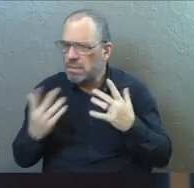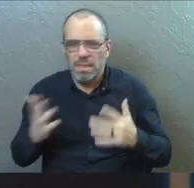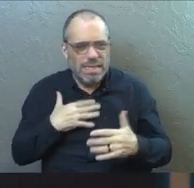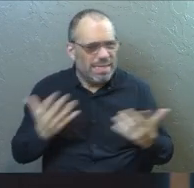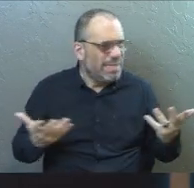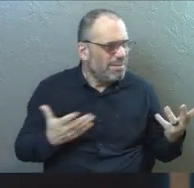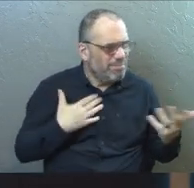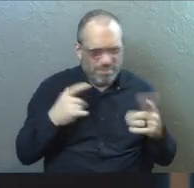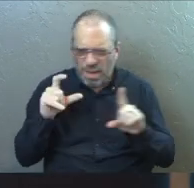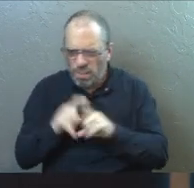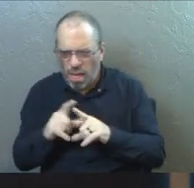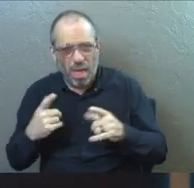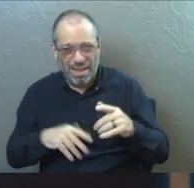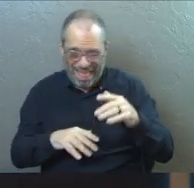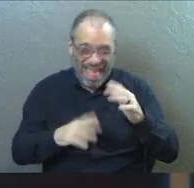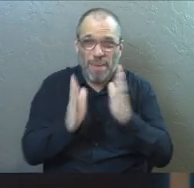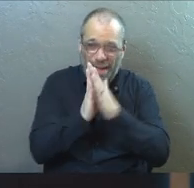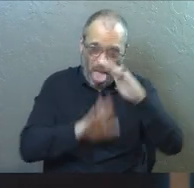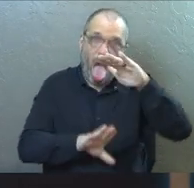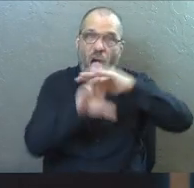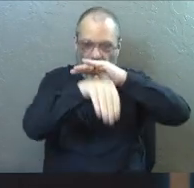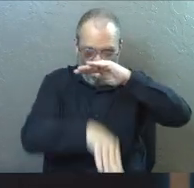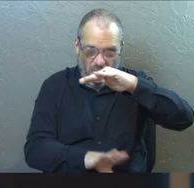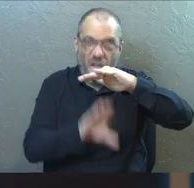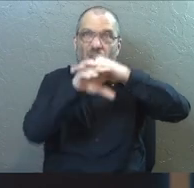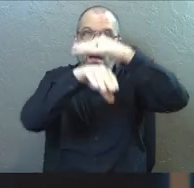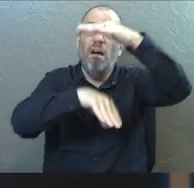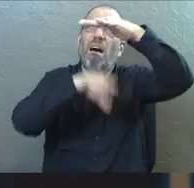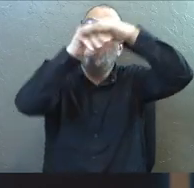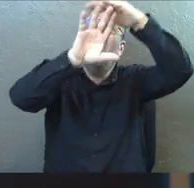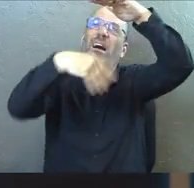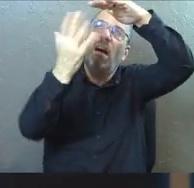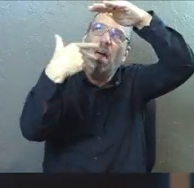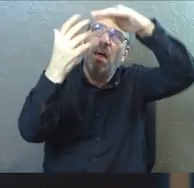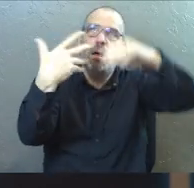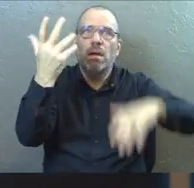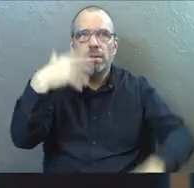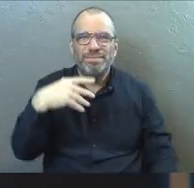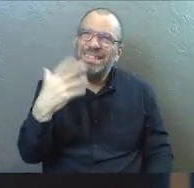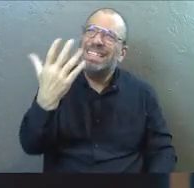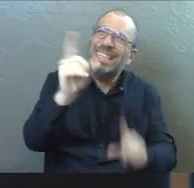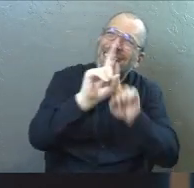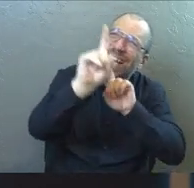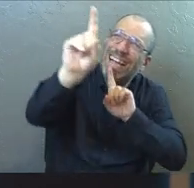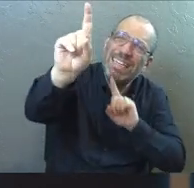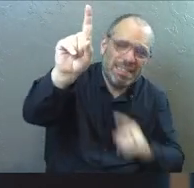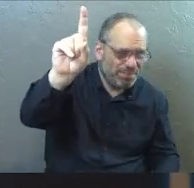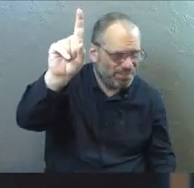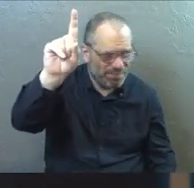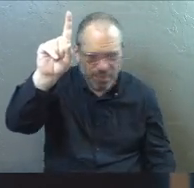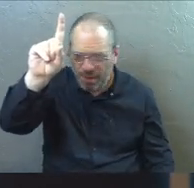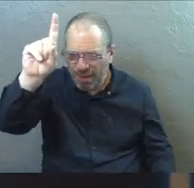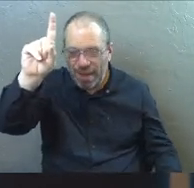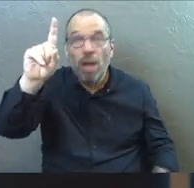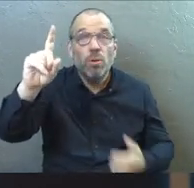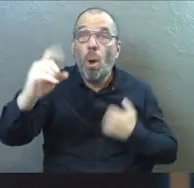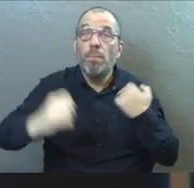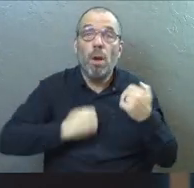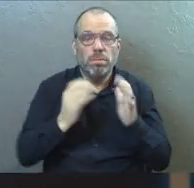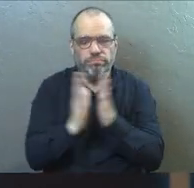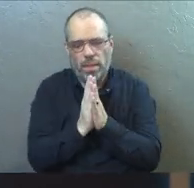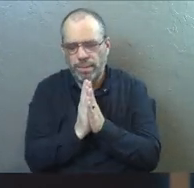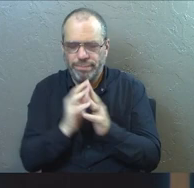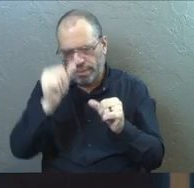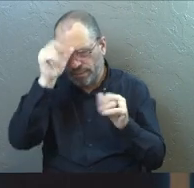felt like my words were bouncing off the ceiling, and I didn't feel like God was near me. And I was just going through the motions of my